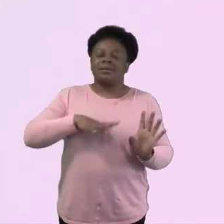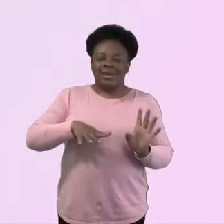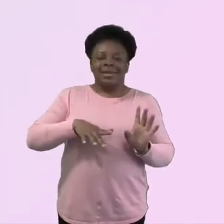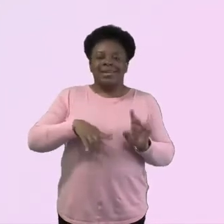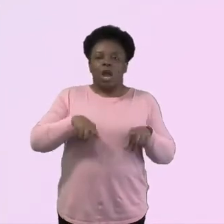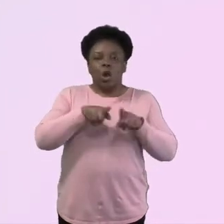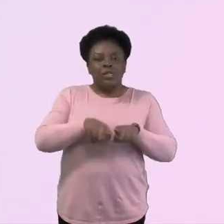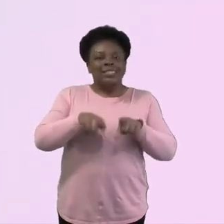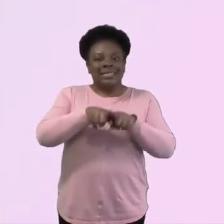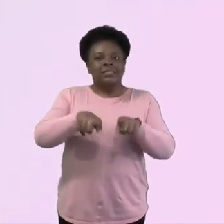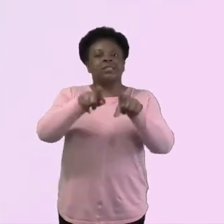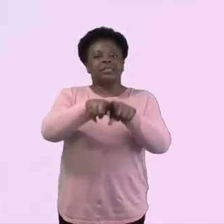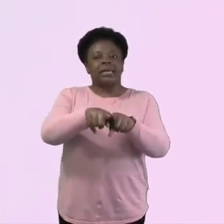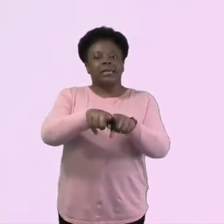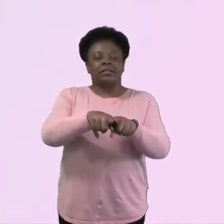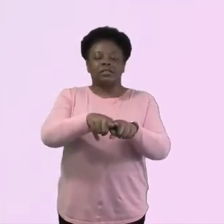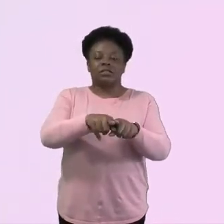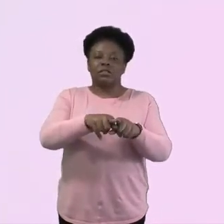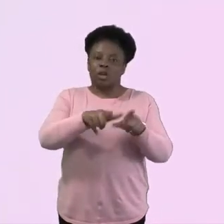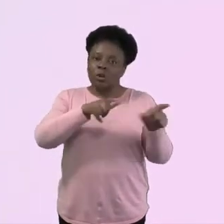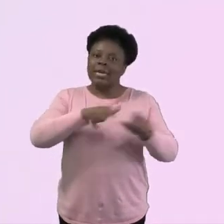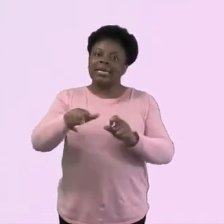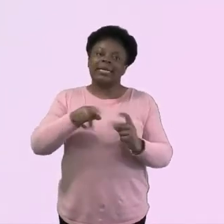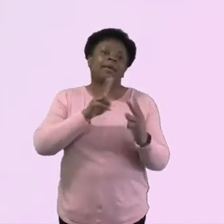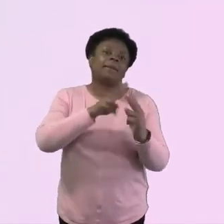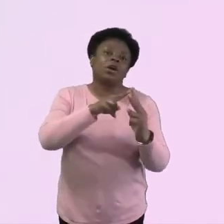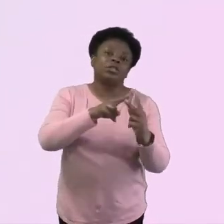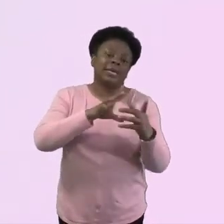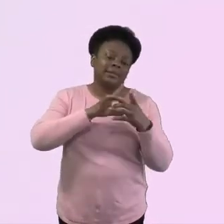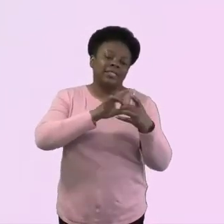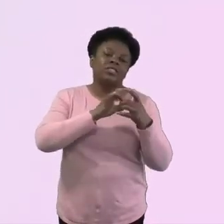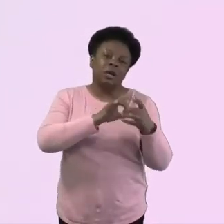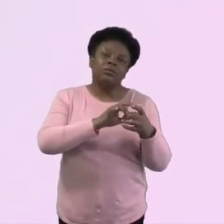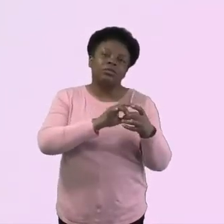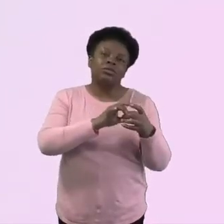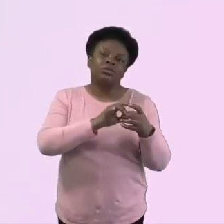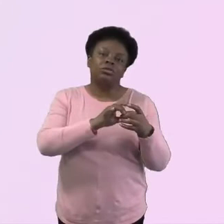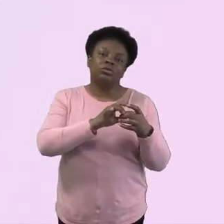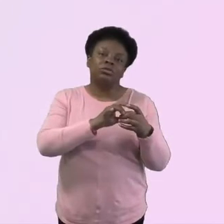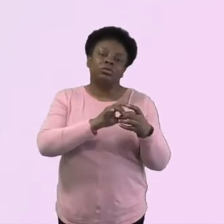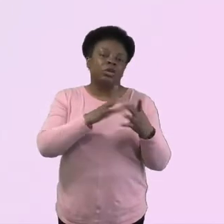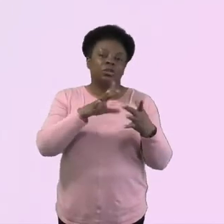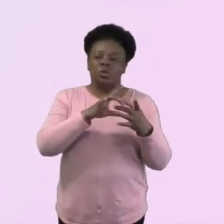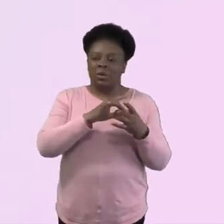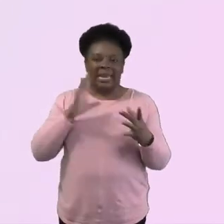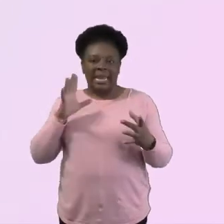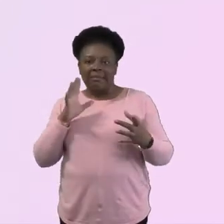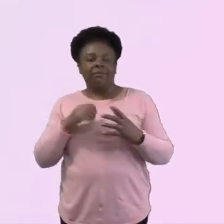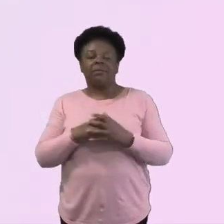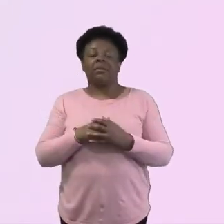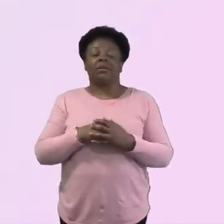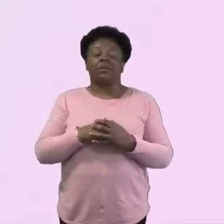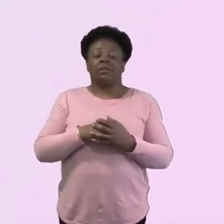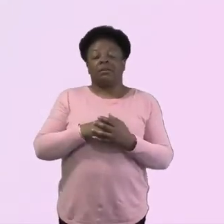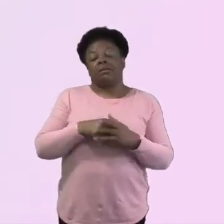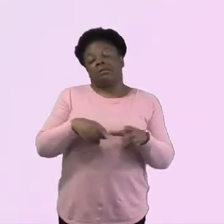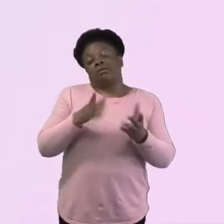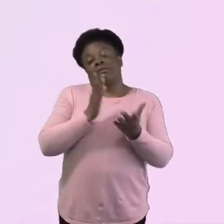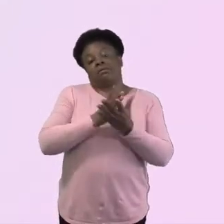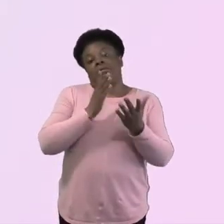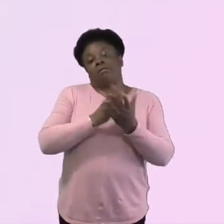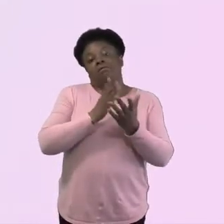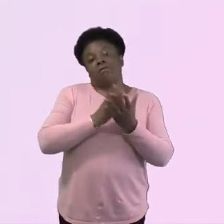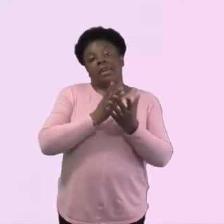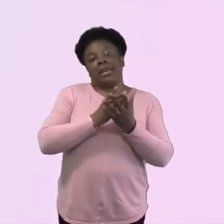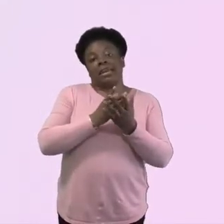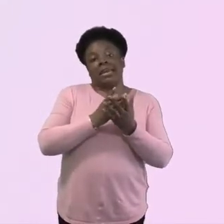messaging them, keep in touch, let you're there for them in any way that's helpful. And kind of see if you can let them dictate that